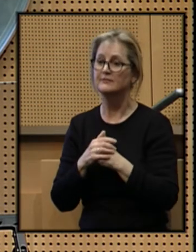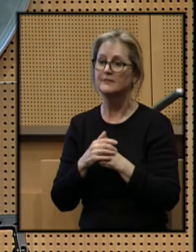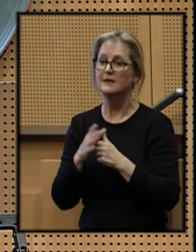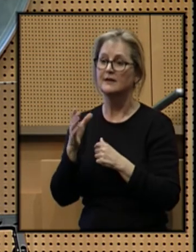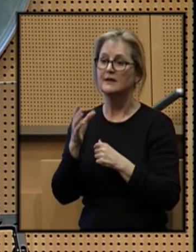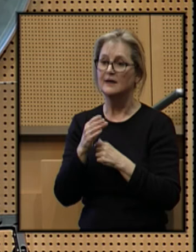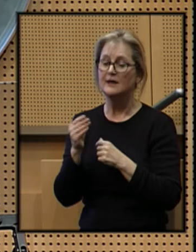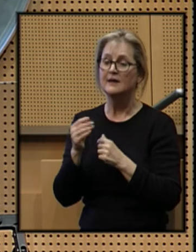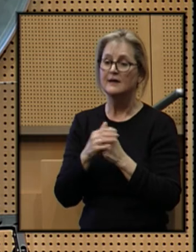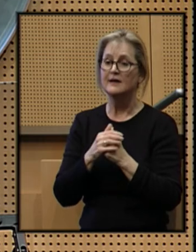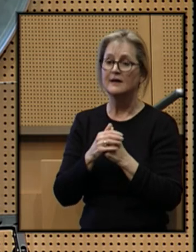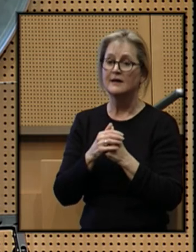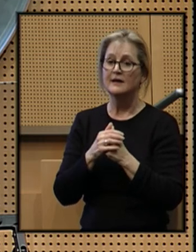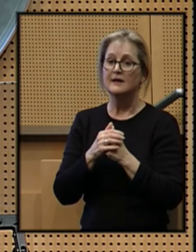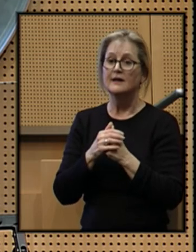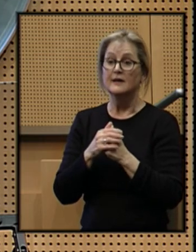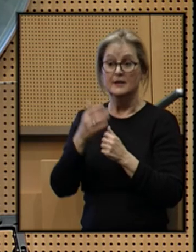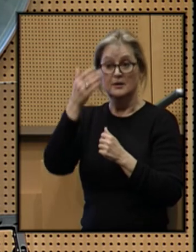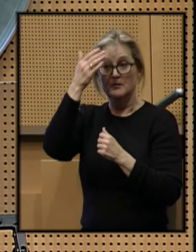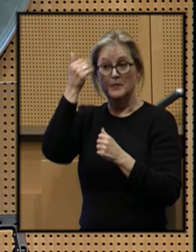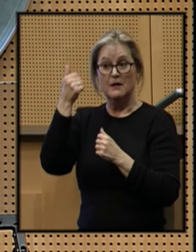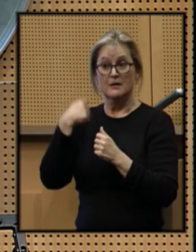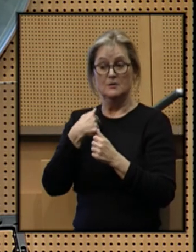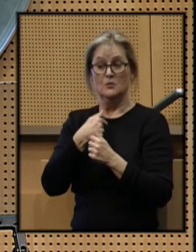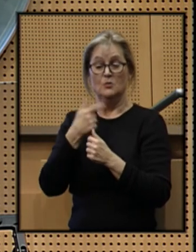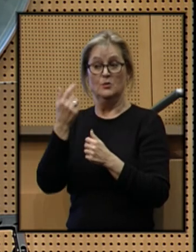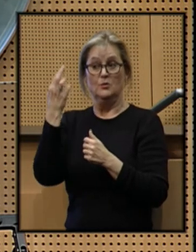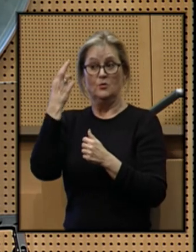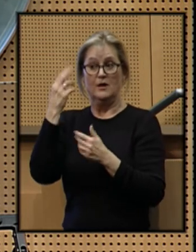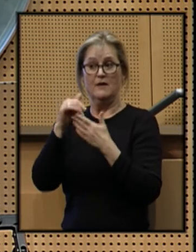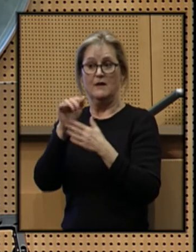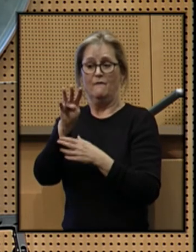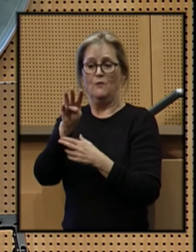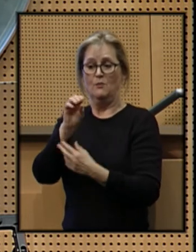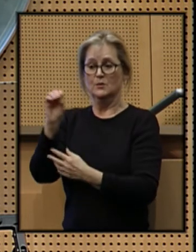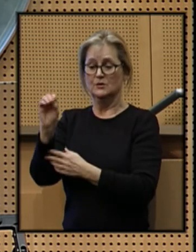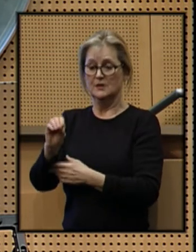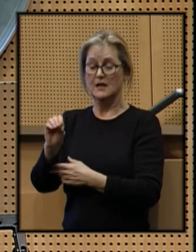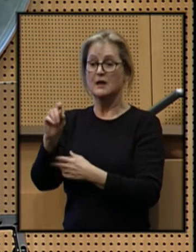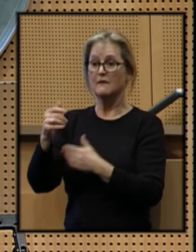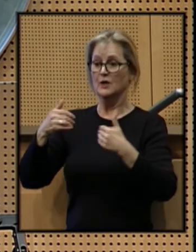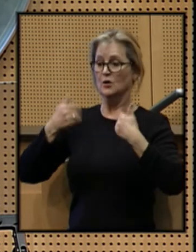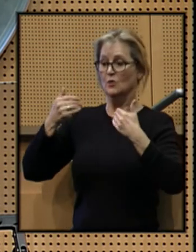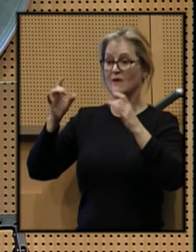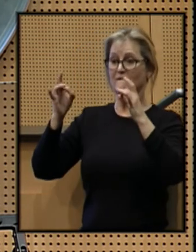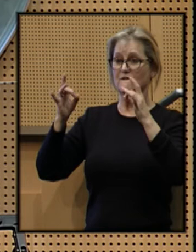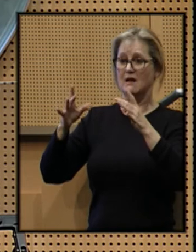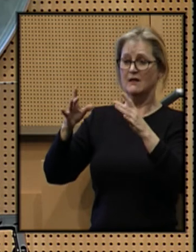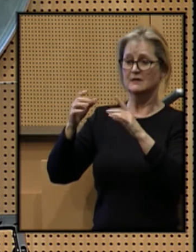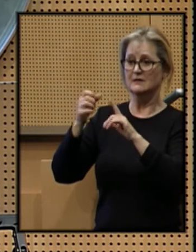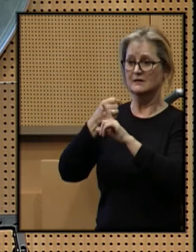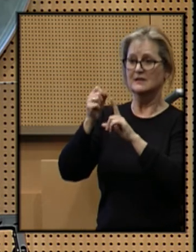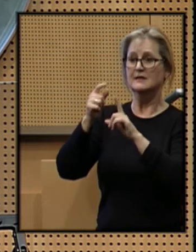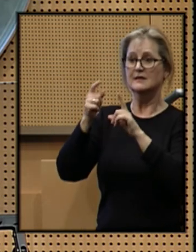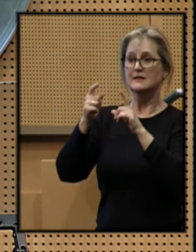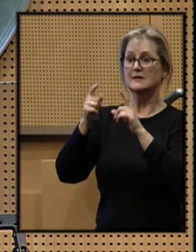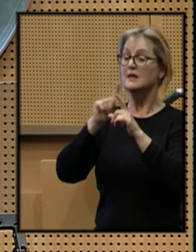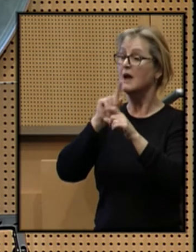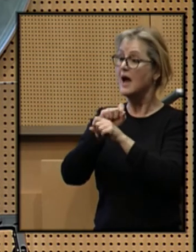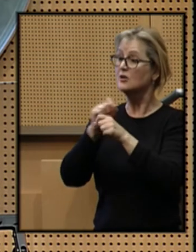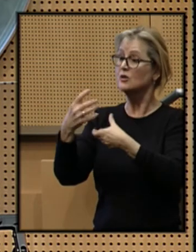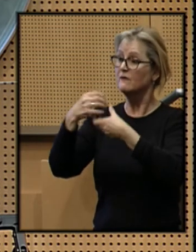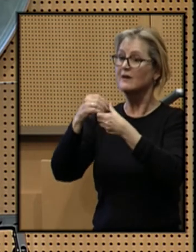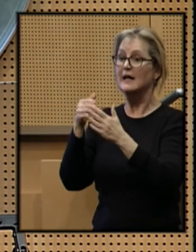And because we found that 40% of youth violence actually involved